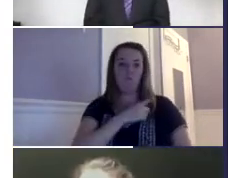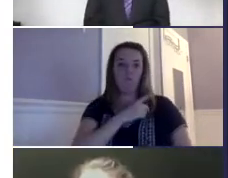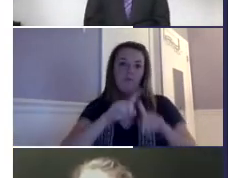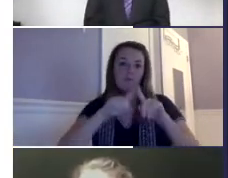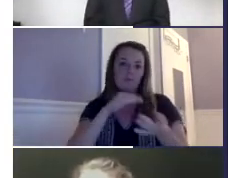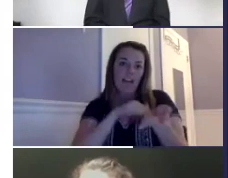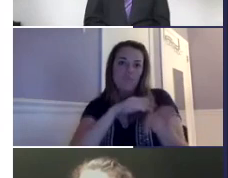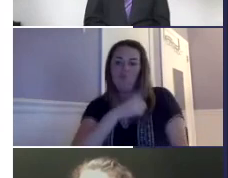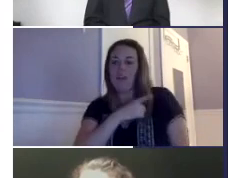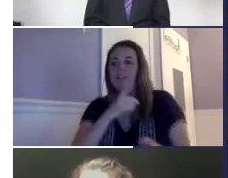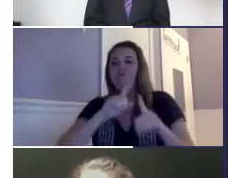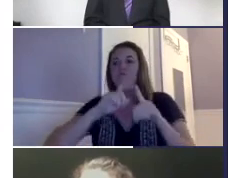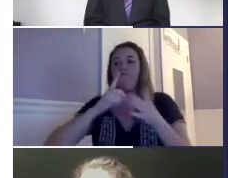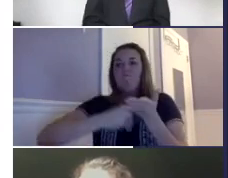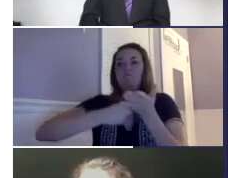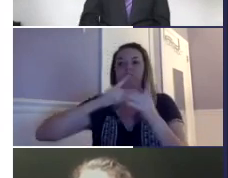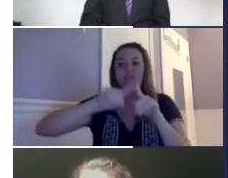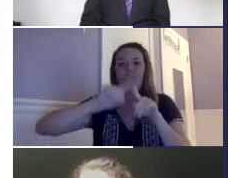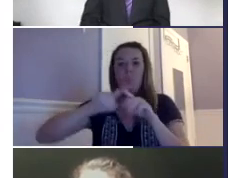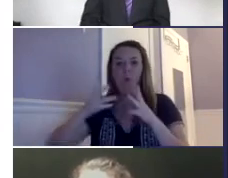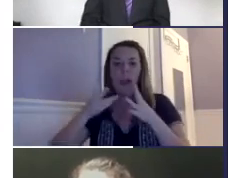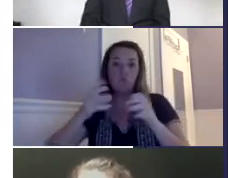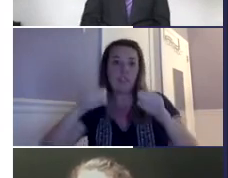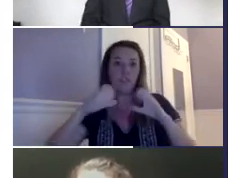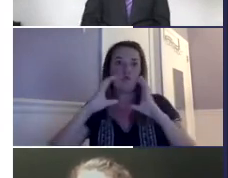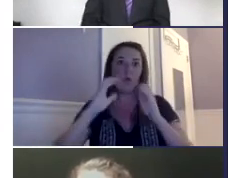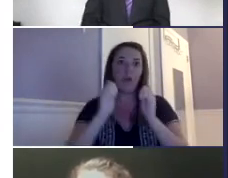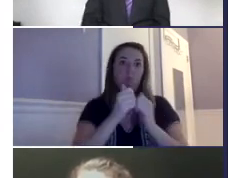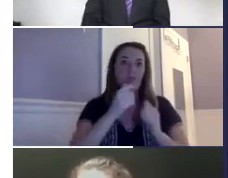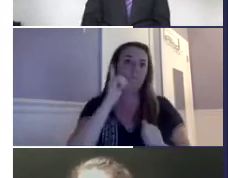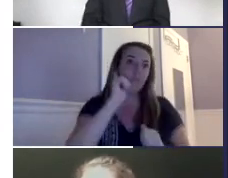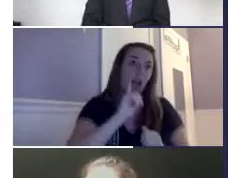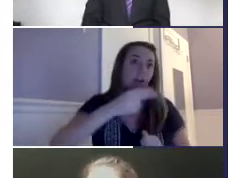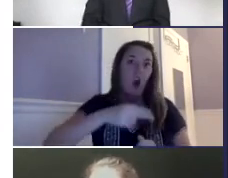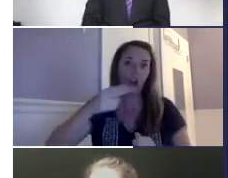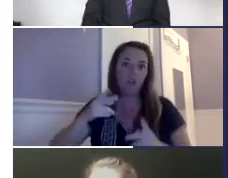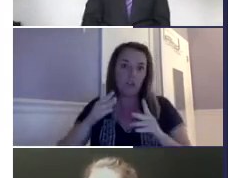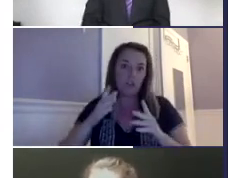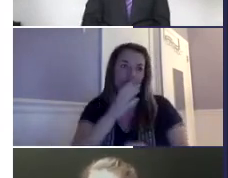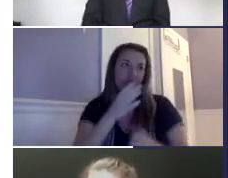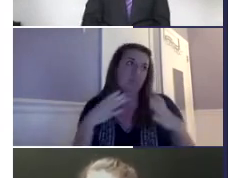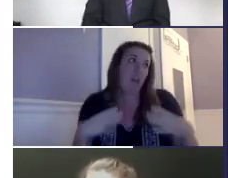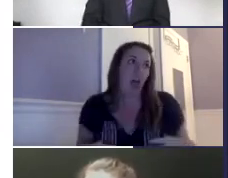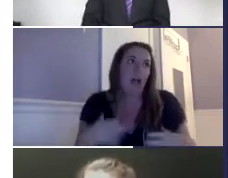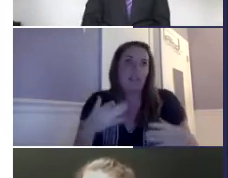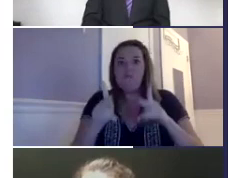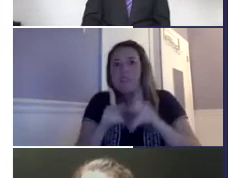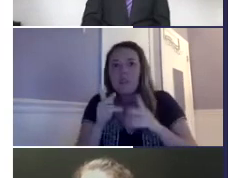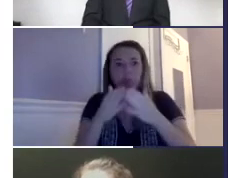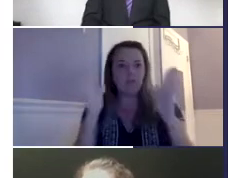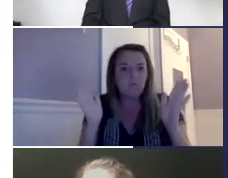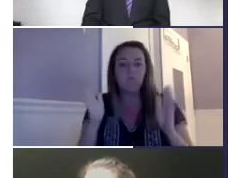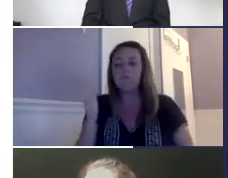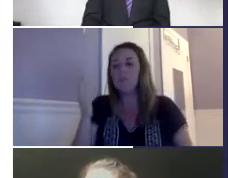Okay. So really Dr. Danielle talked quite a bit about communication with deaf and hard of hearing individuals,